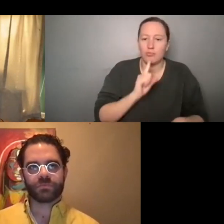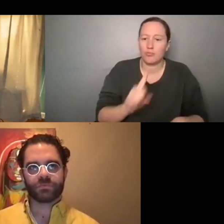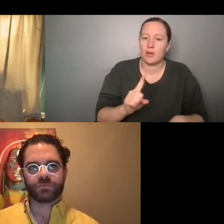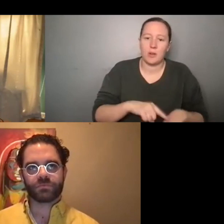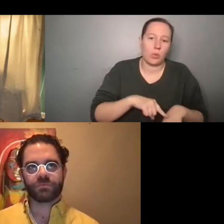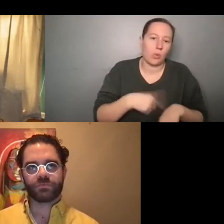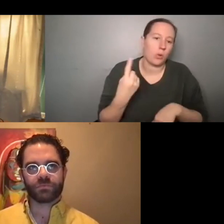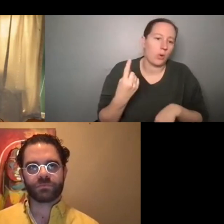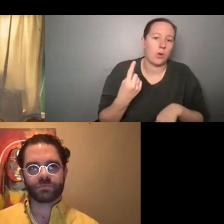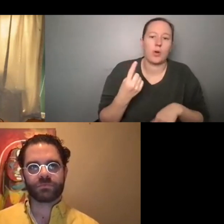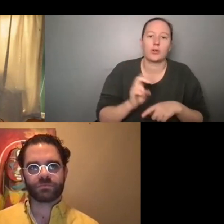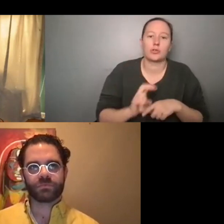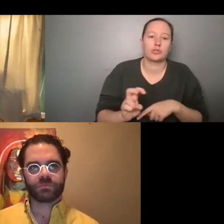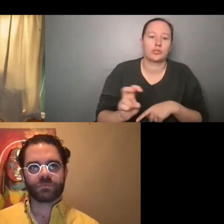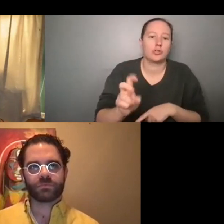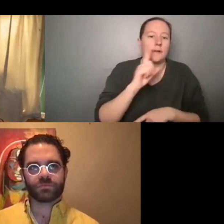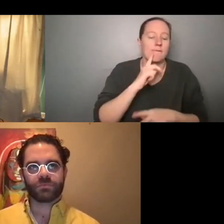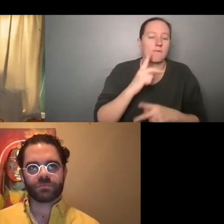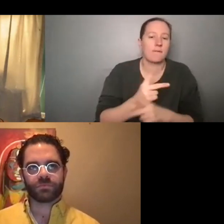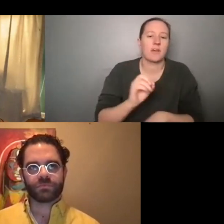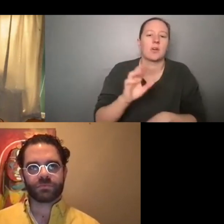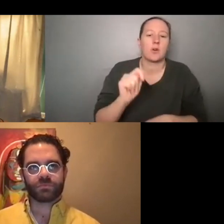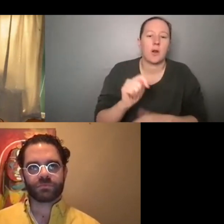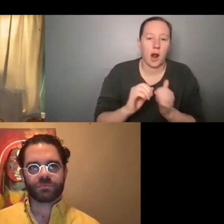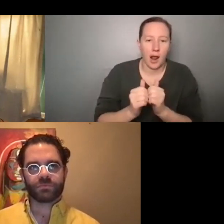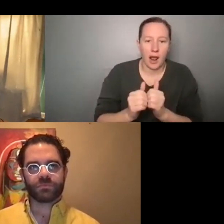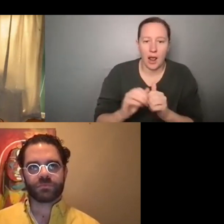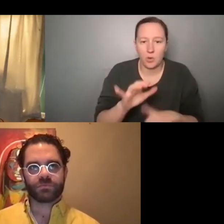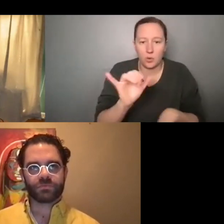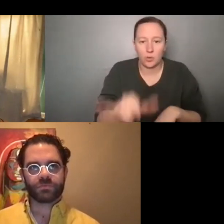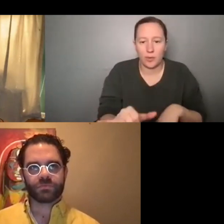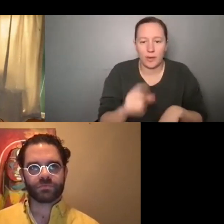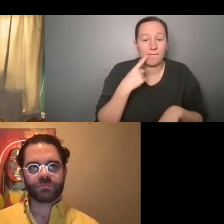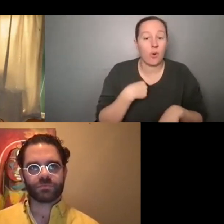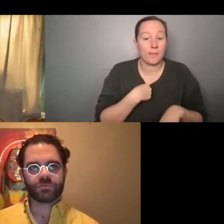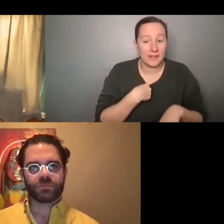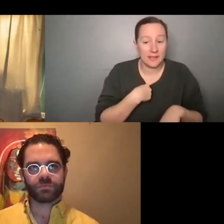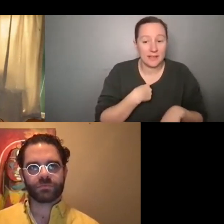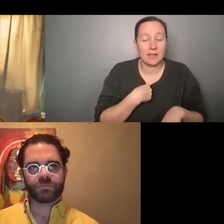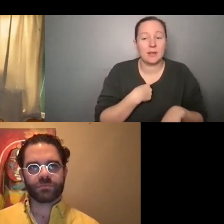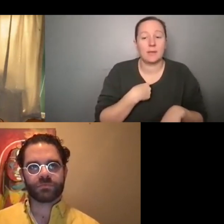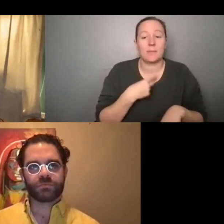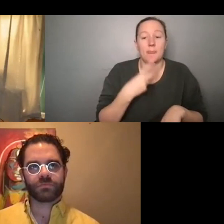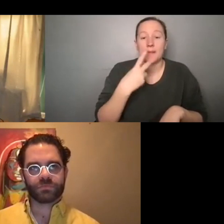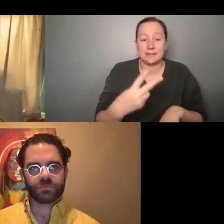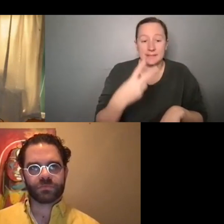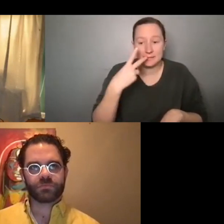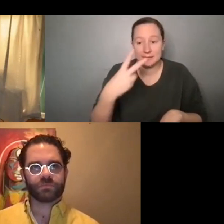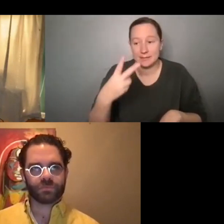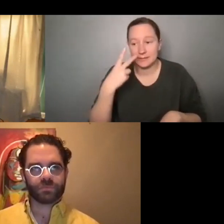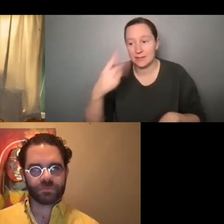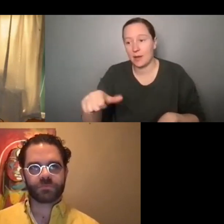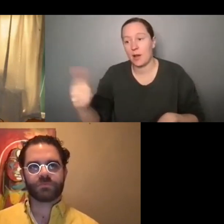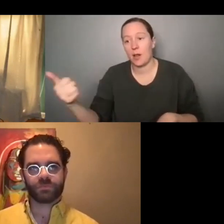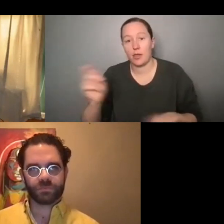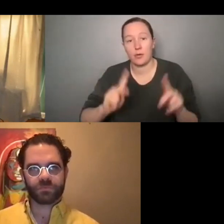journey of figuring out how to do that. And for me, it's been like watching other people advocate for themselves and learning like,